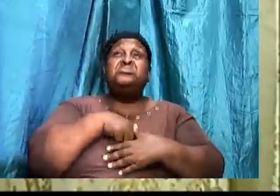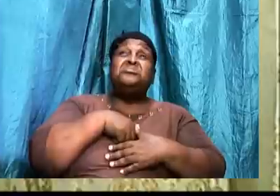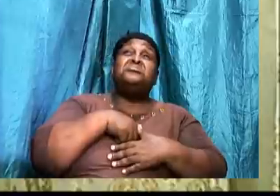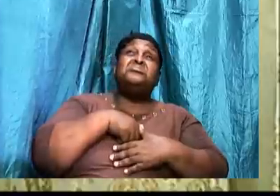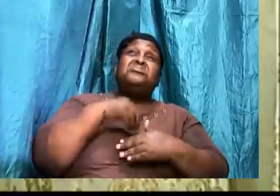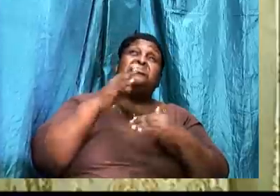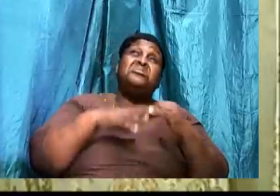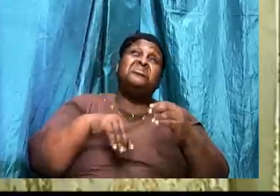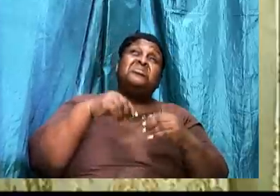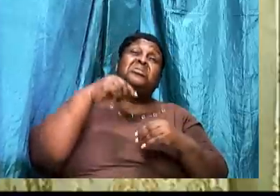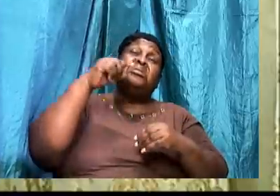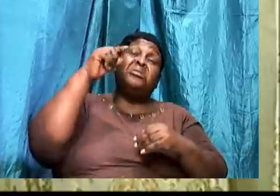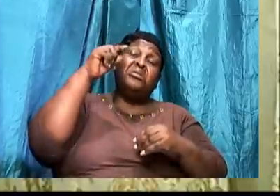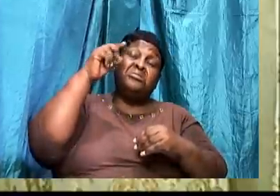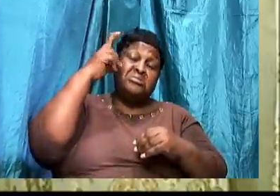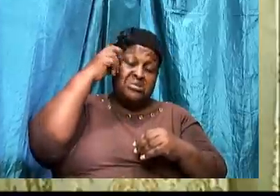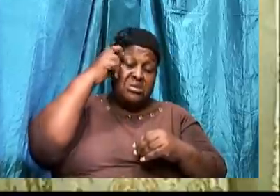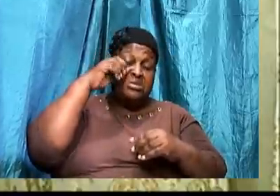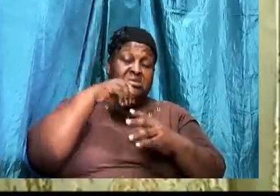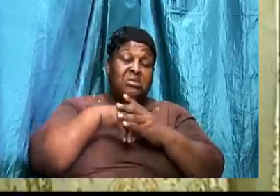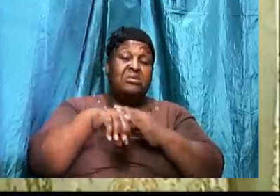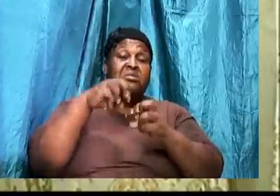And then when we think we stand. Then we fall.